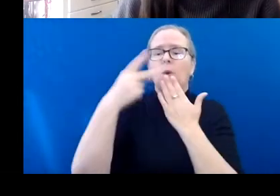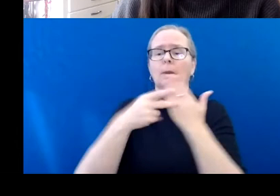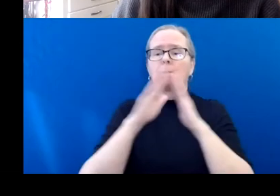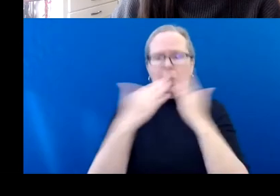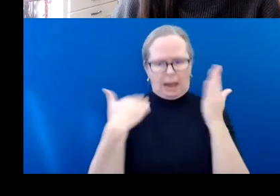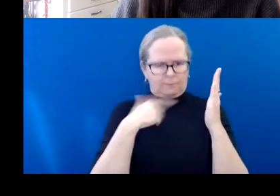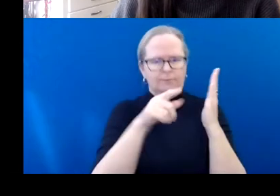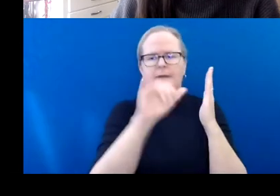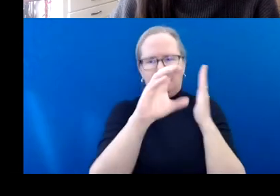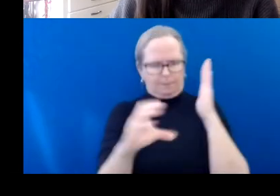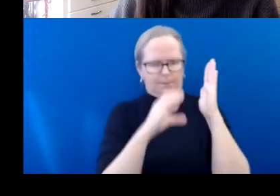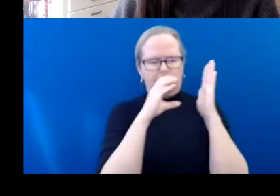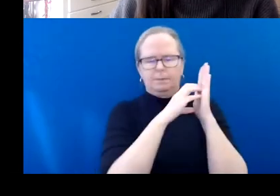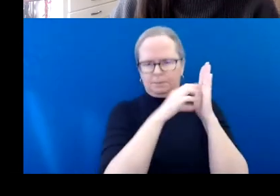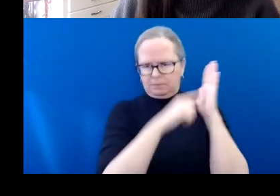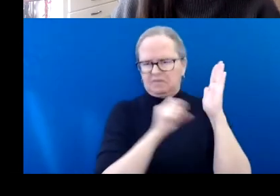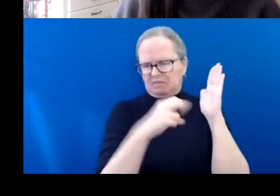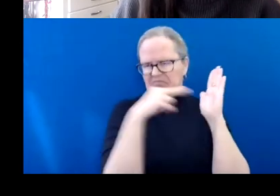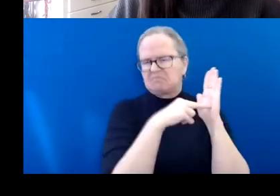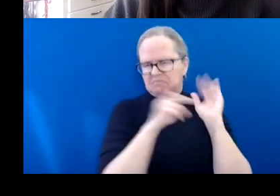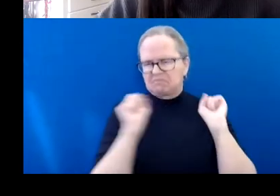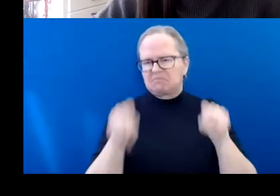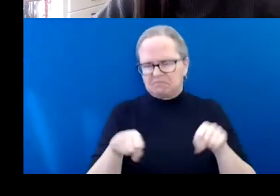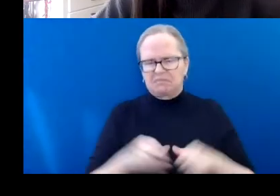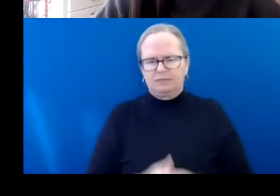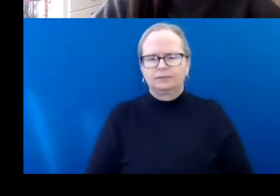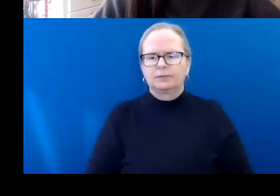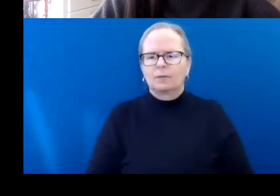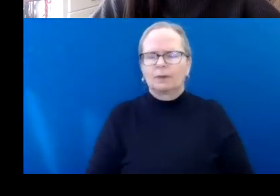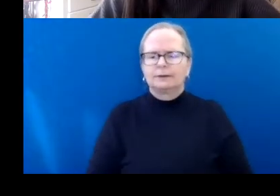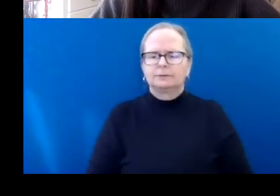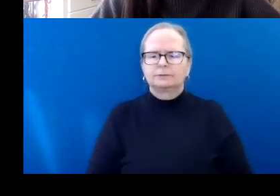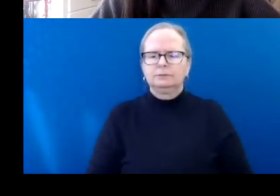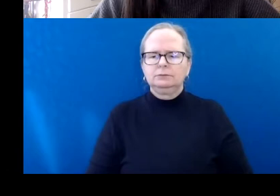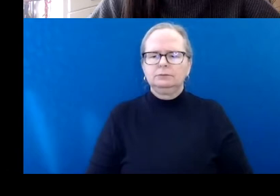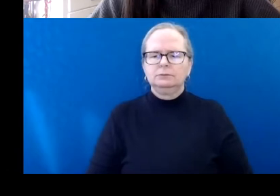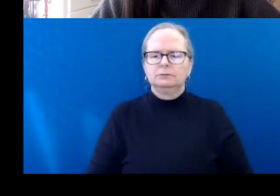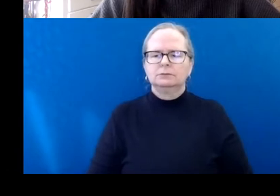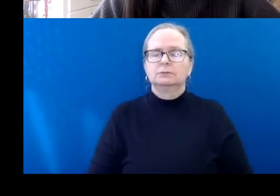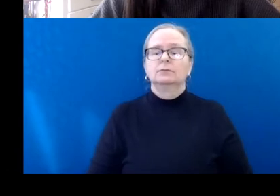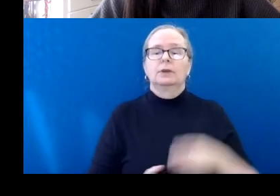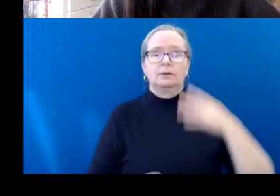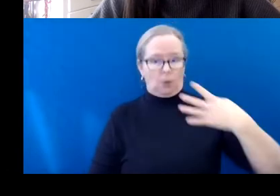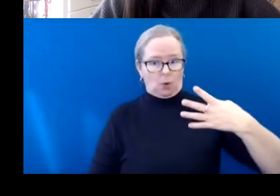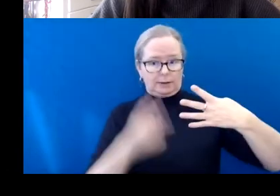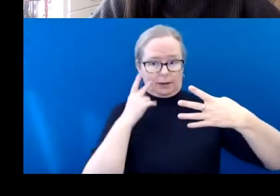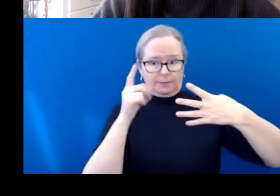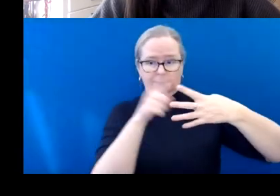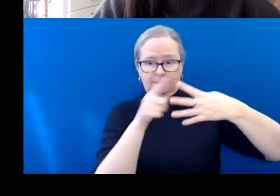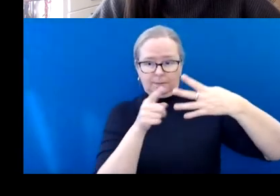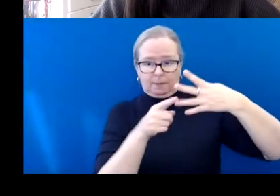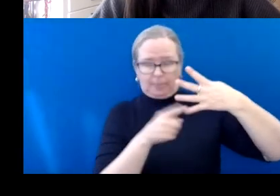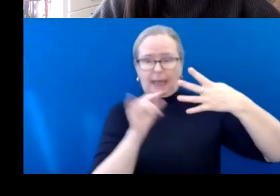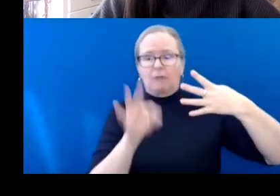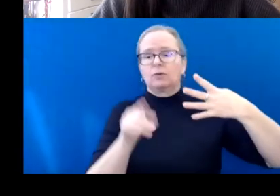So you'll want to ensure that you apply to an intake period where, if you're successful, your activities